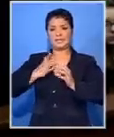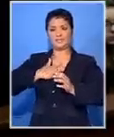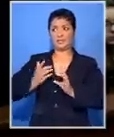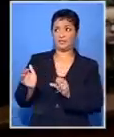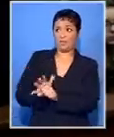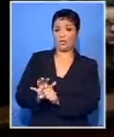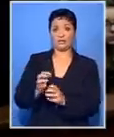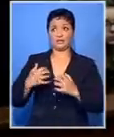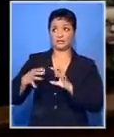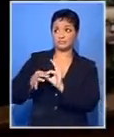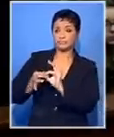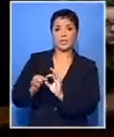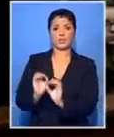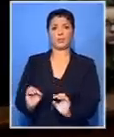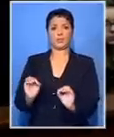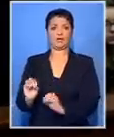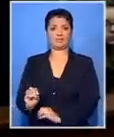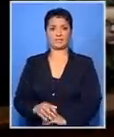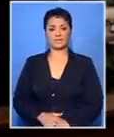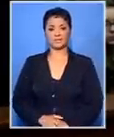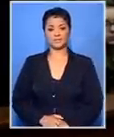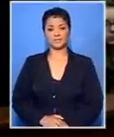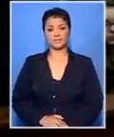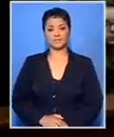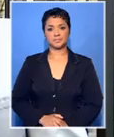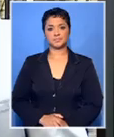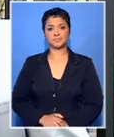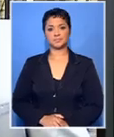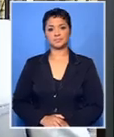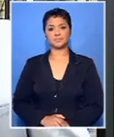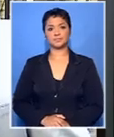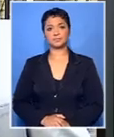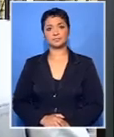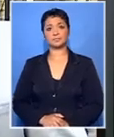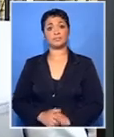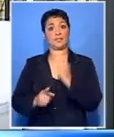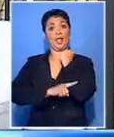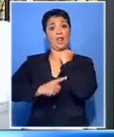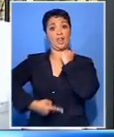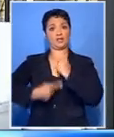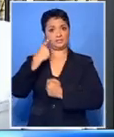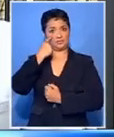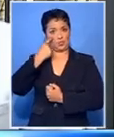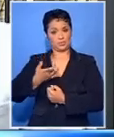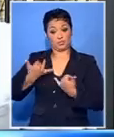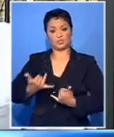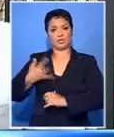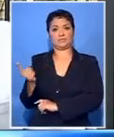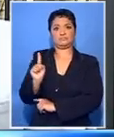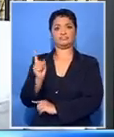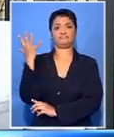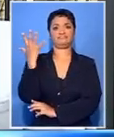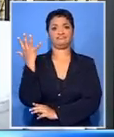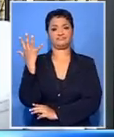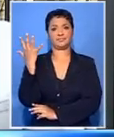clearly distraught when talking about his relationship with Riva Stienkamp. This is the last witness as the defence prepares to rest its